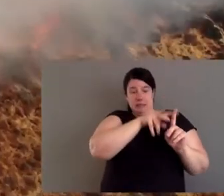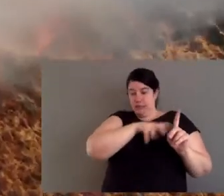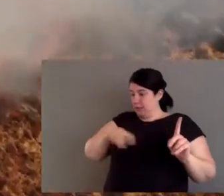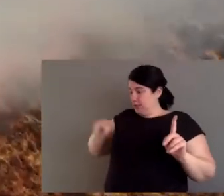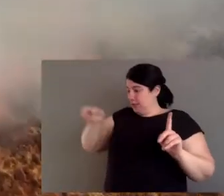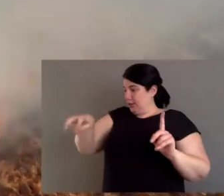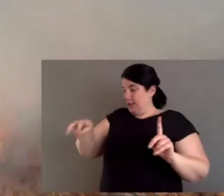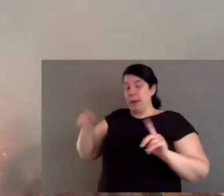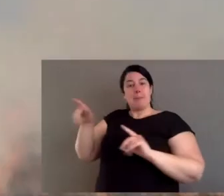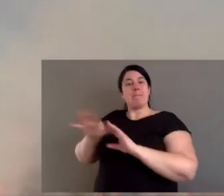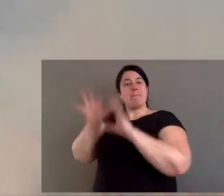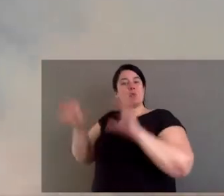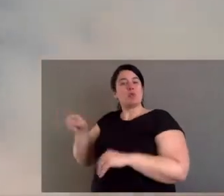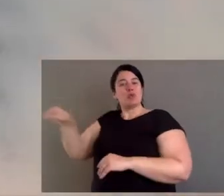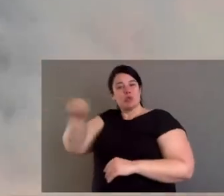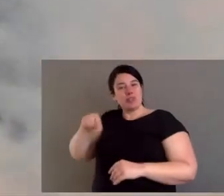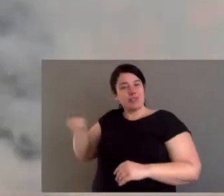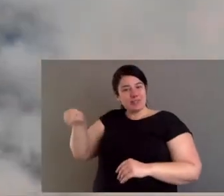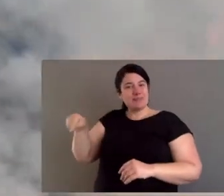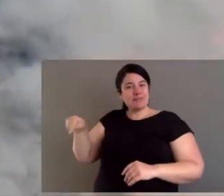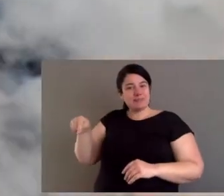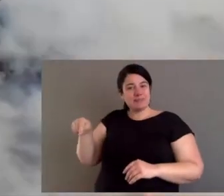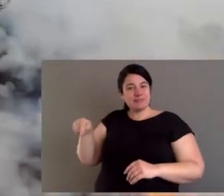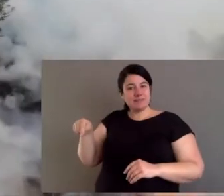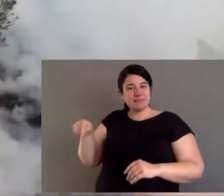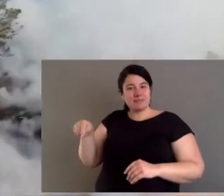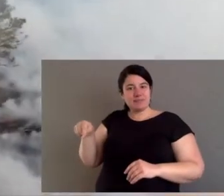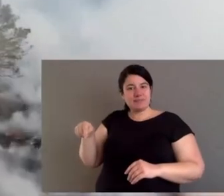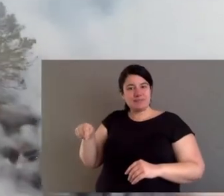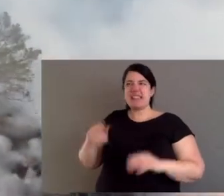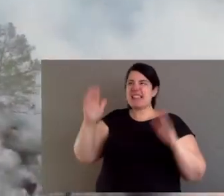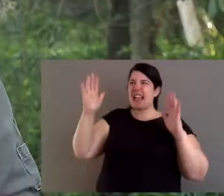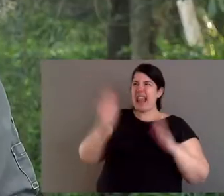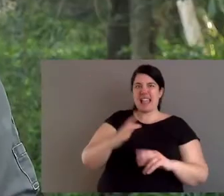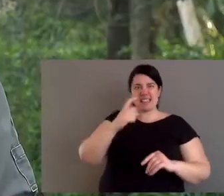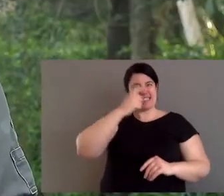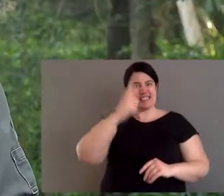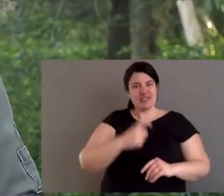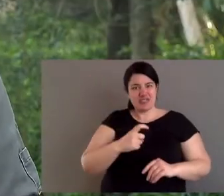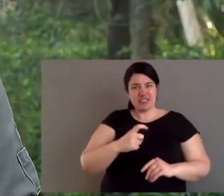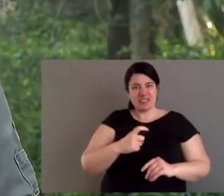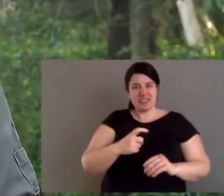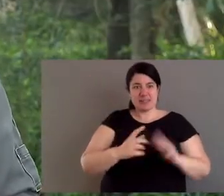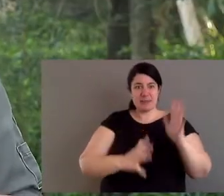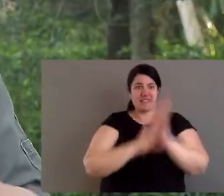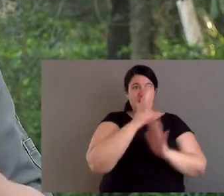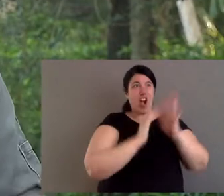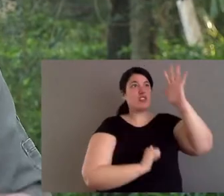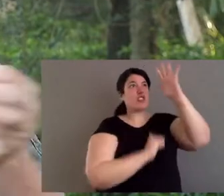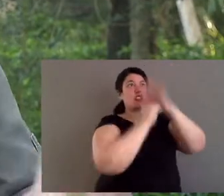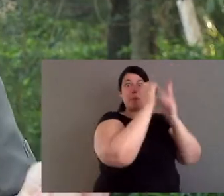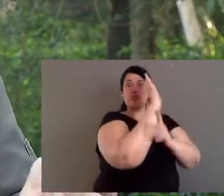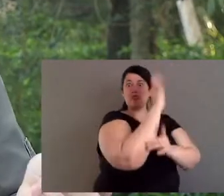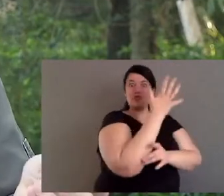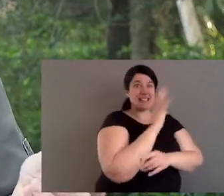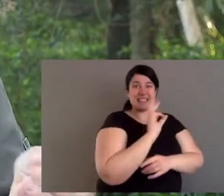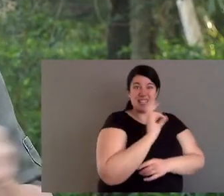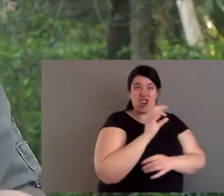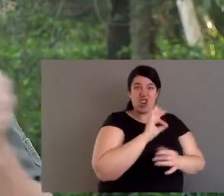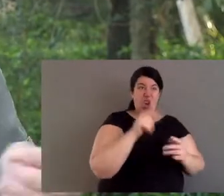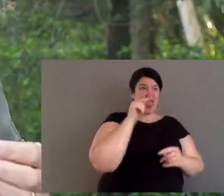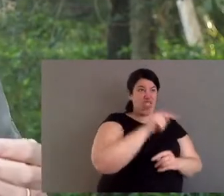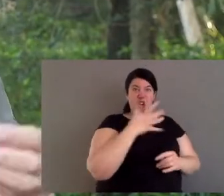habitat next door, and animals would always repopulate the burnt areas, and the fires tended to be not of the same intensity.